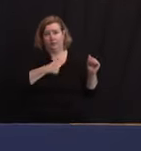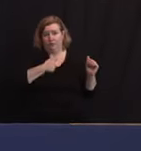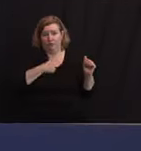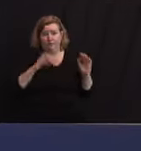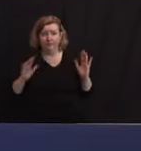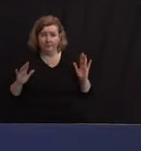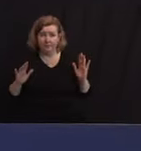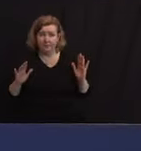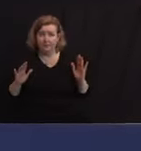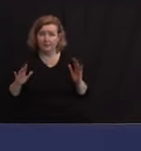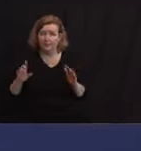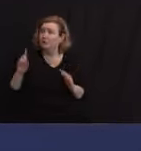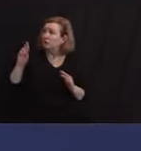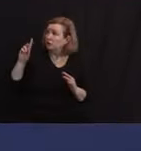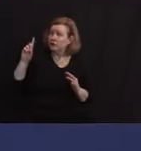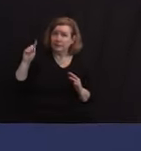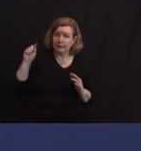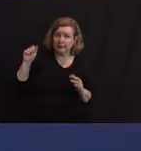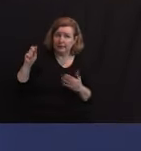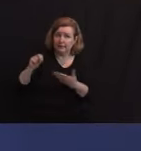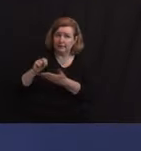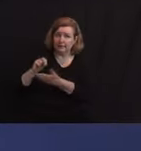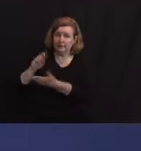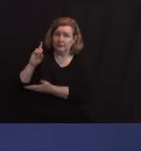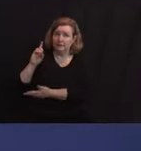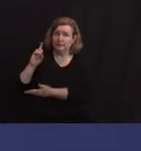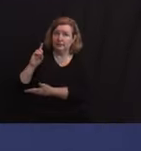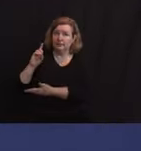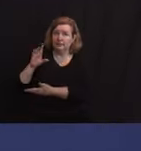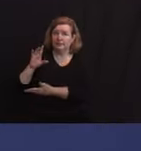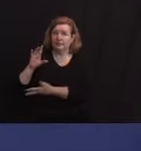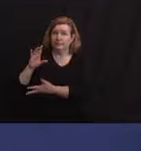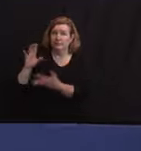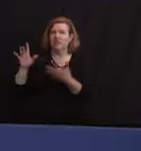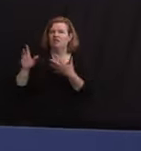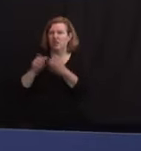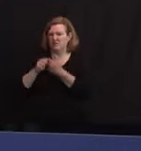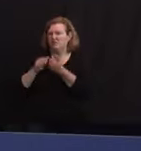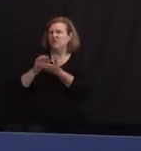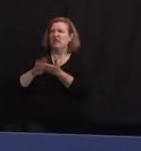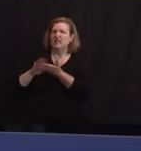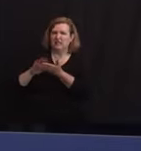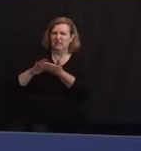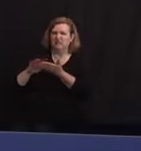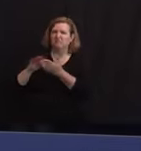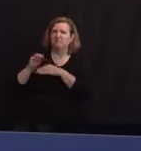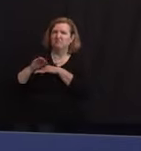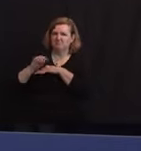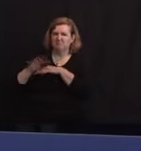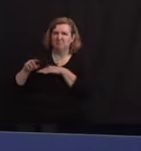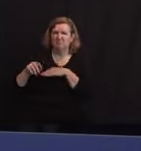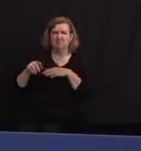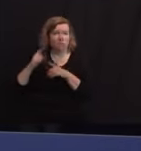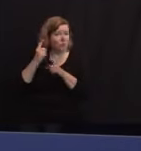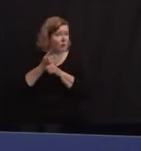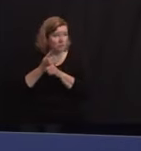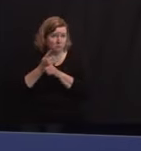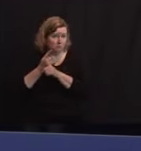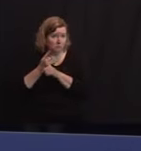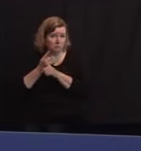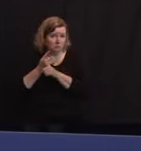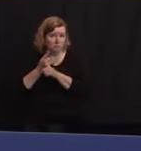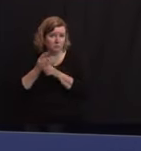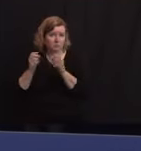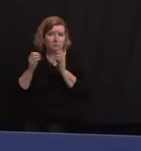has recently updated its cleaning and disinfection guidance. That, you know, it's absolutely correct that there is mounting